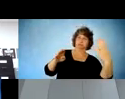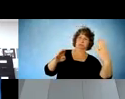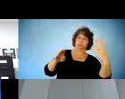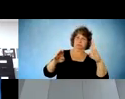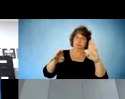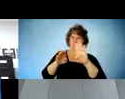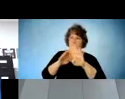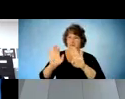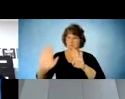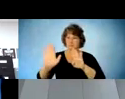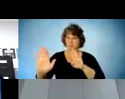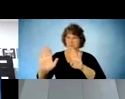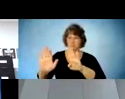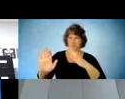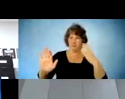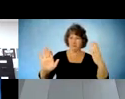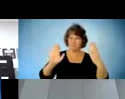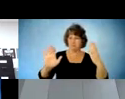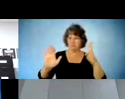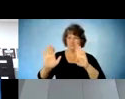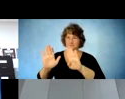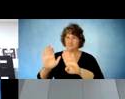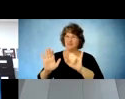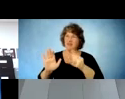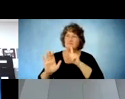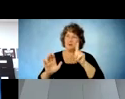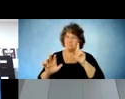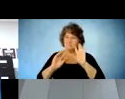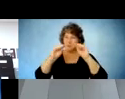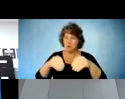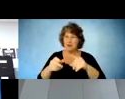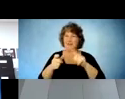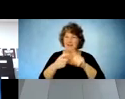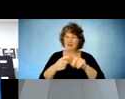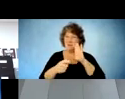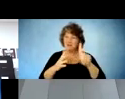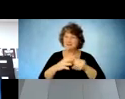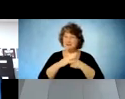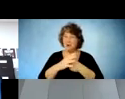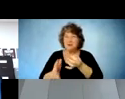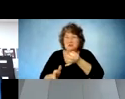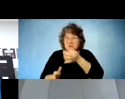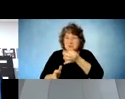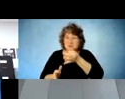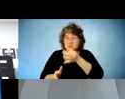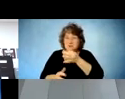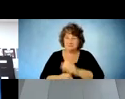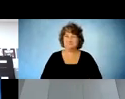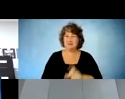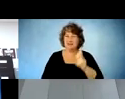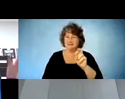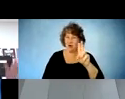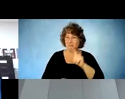recommended assistive technology through dvr sponsorship and then hopefully a start date within the next couple of weeks um so